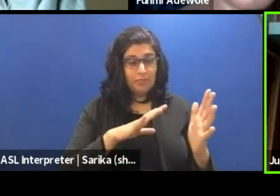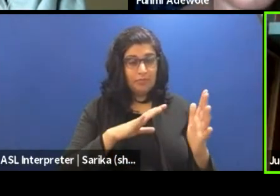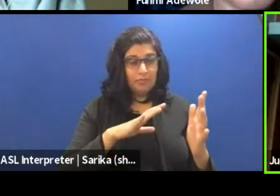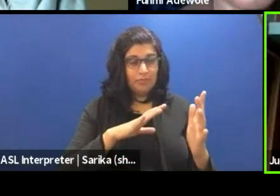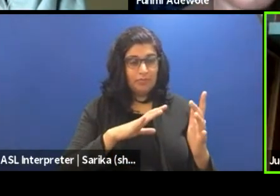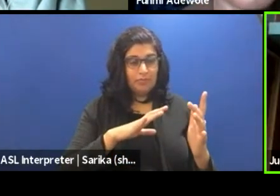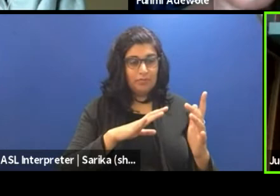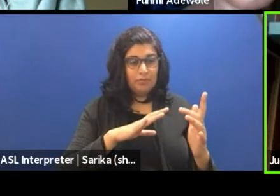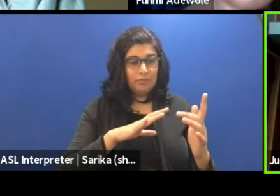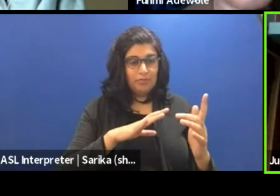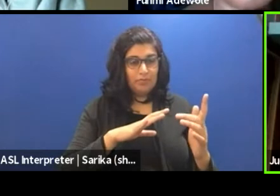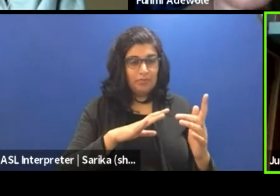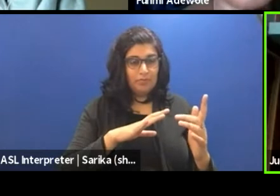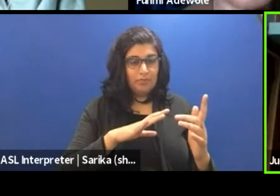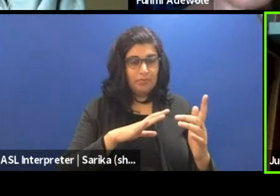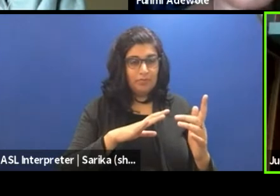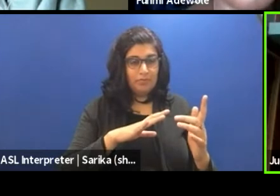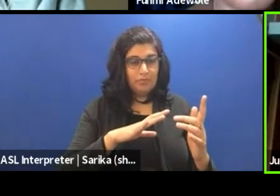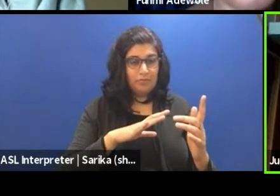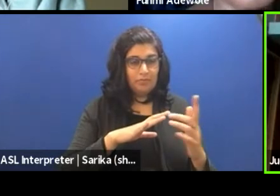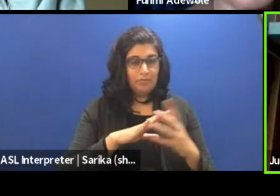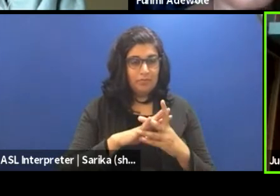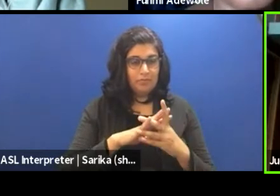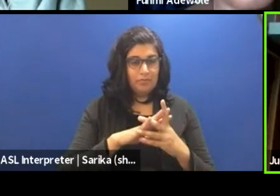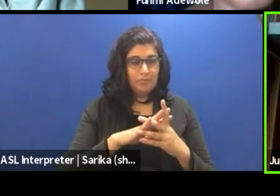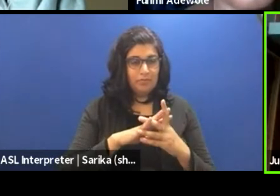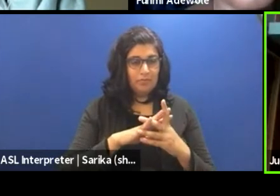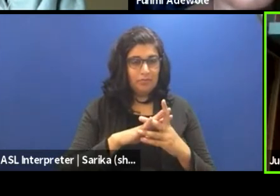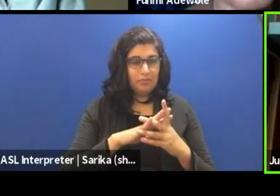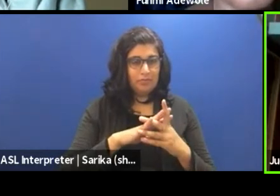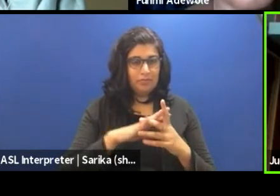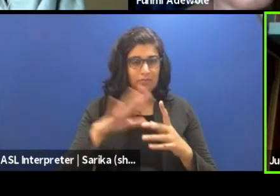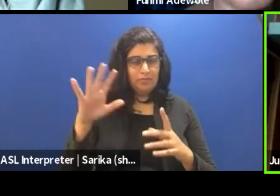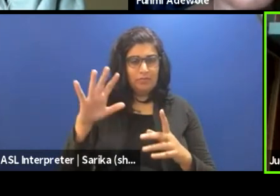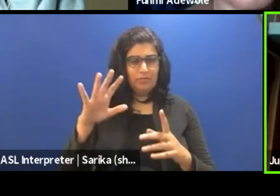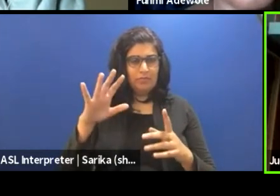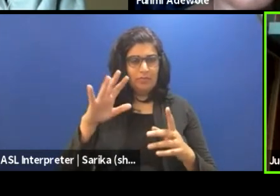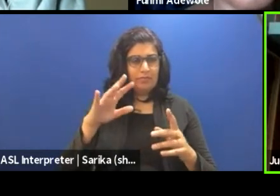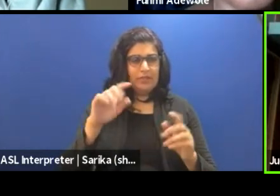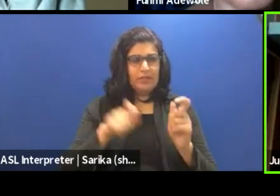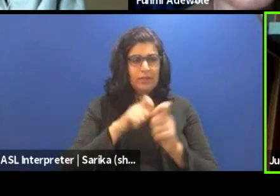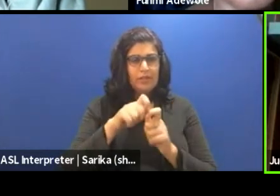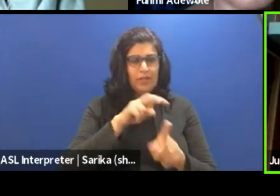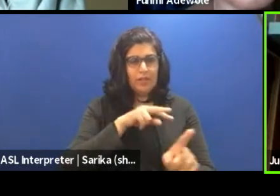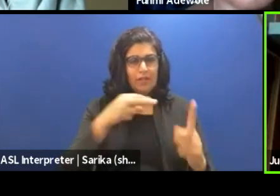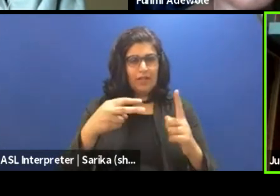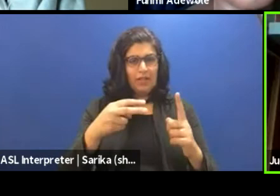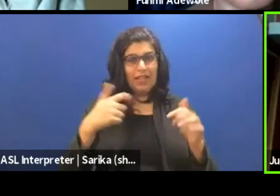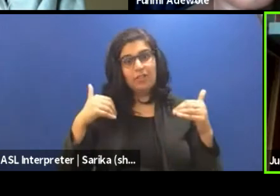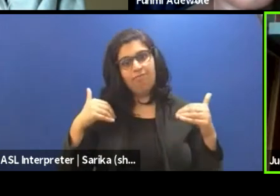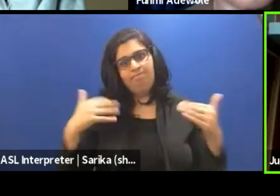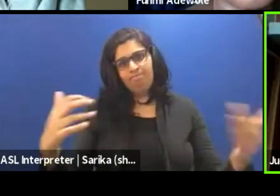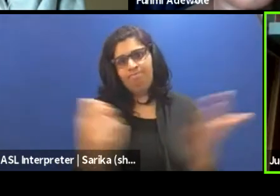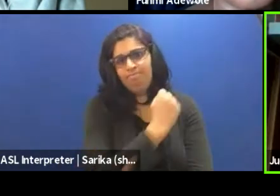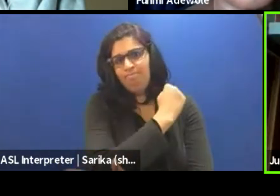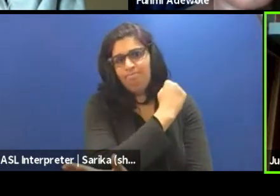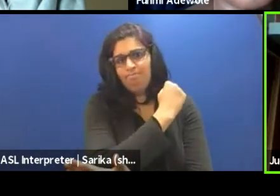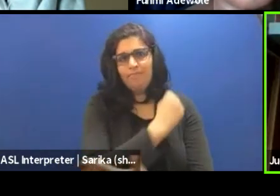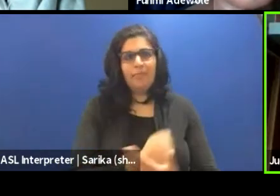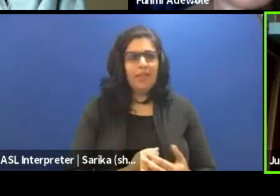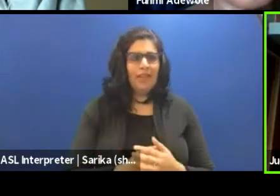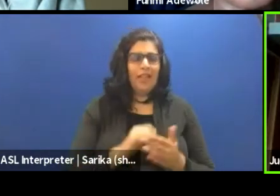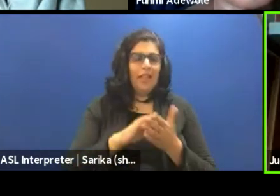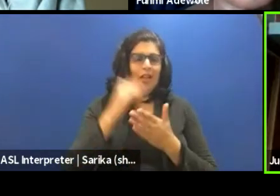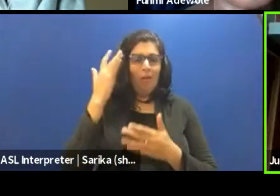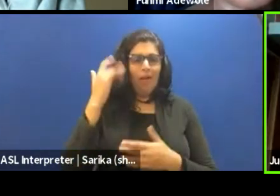a very human kind of perspective where I just go ahead and I do it. And because of that, that is why